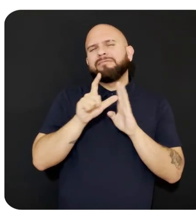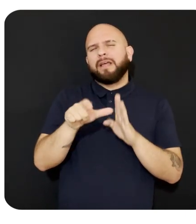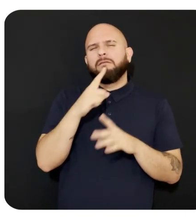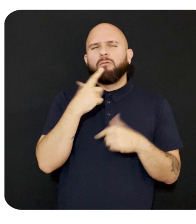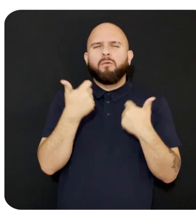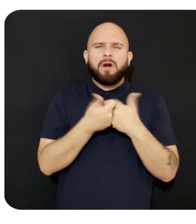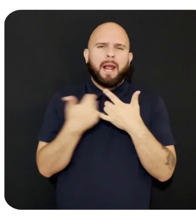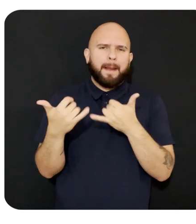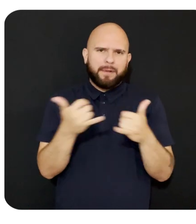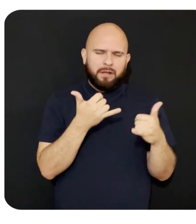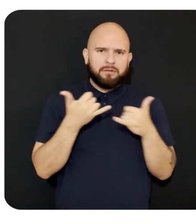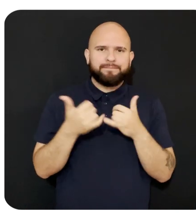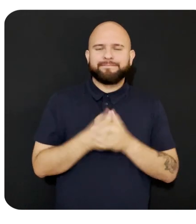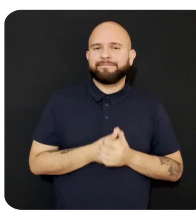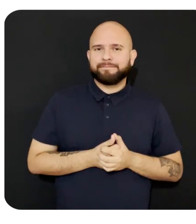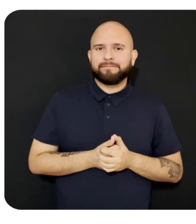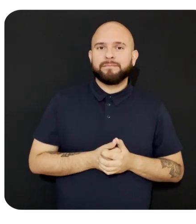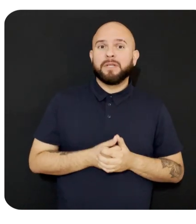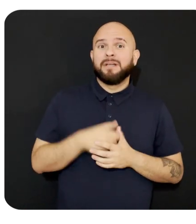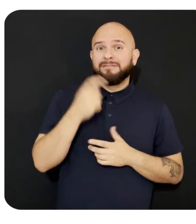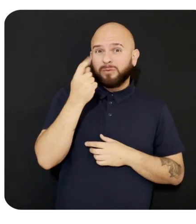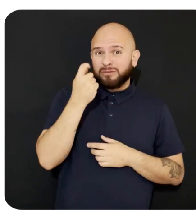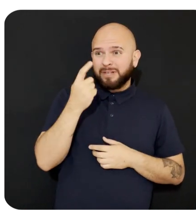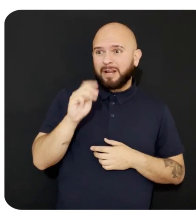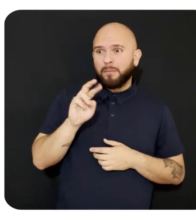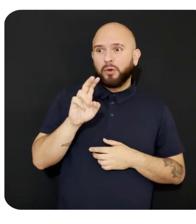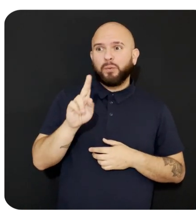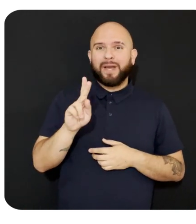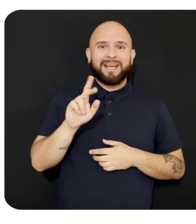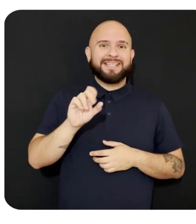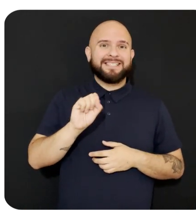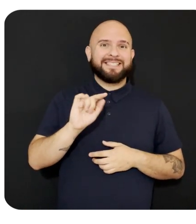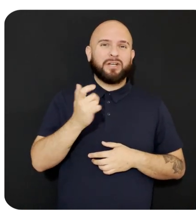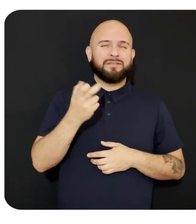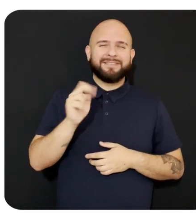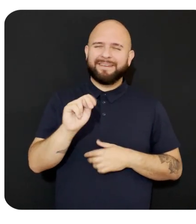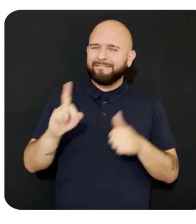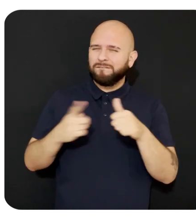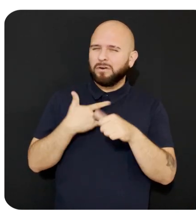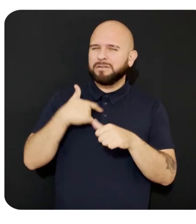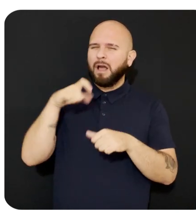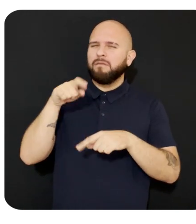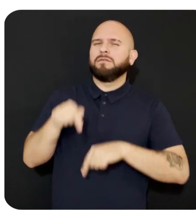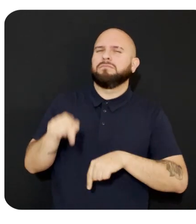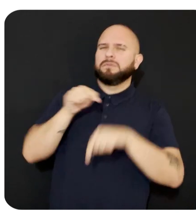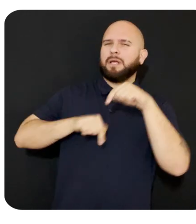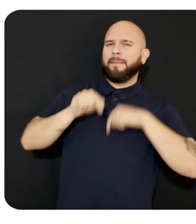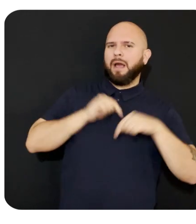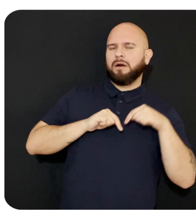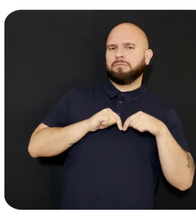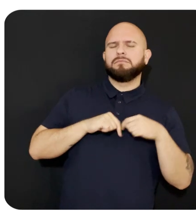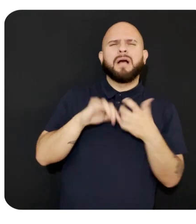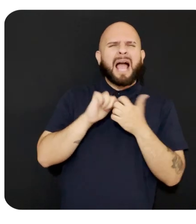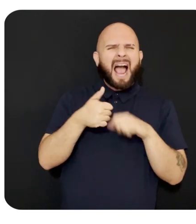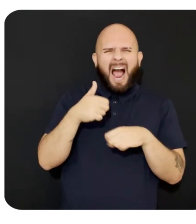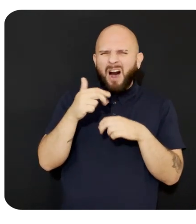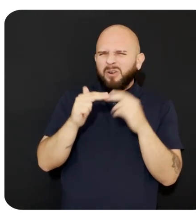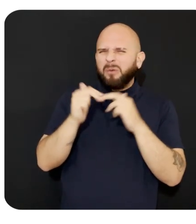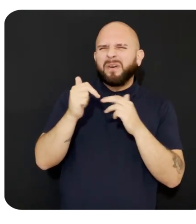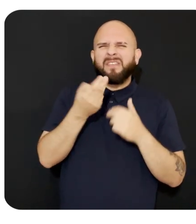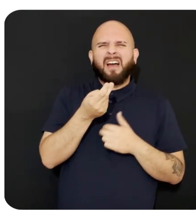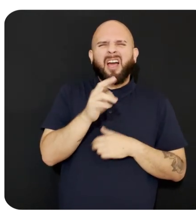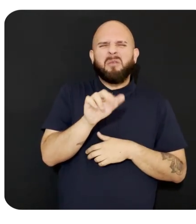In order to understand the MRUK singleton, I'd like to take a step back. What does it take to build an MR app?